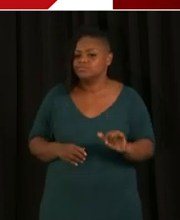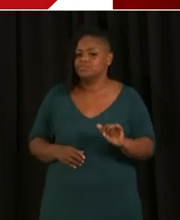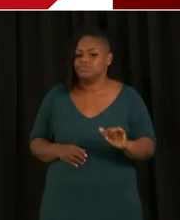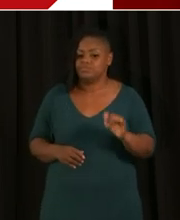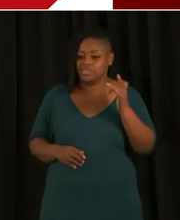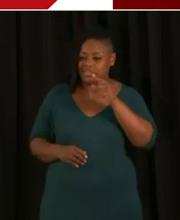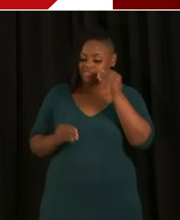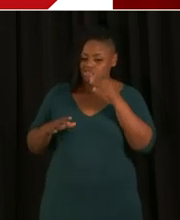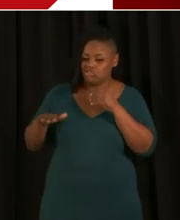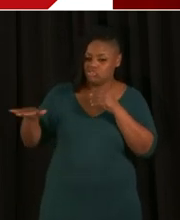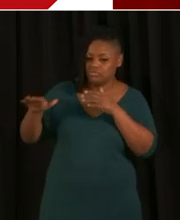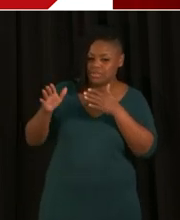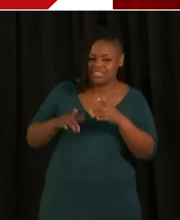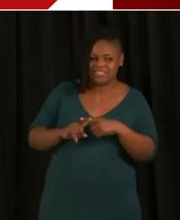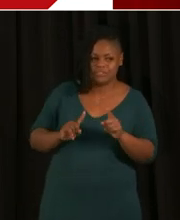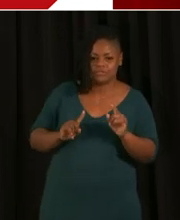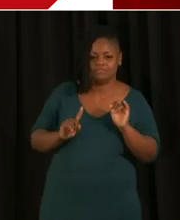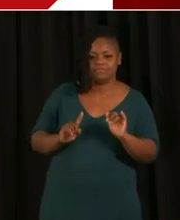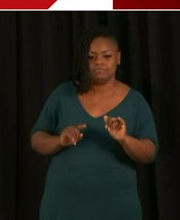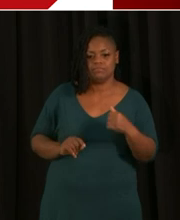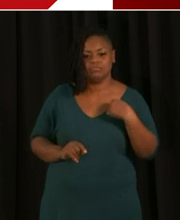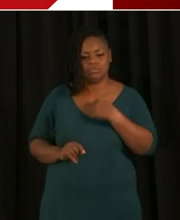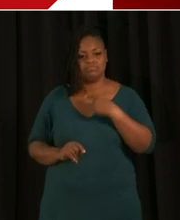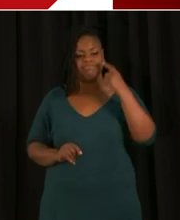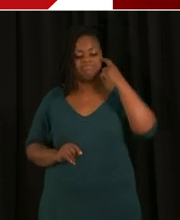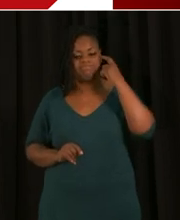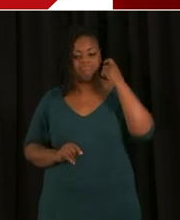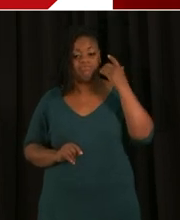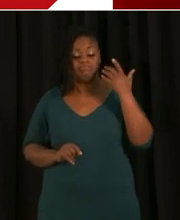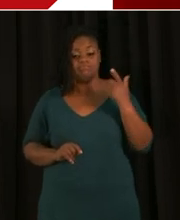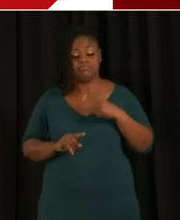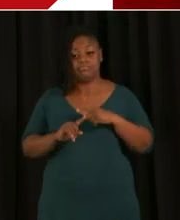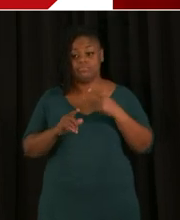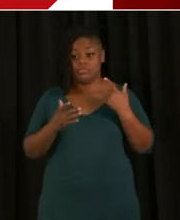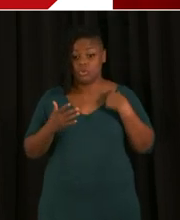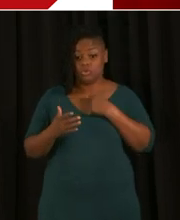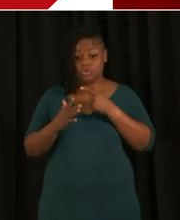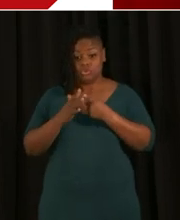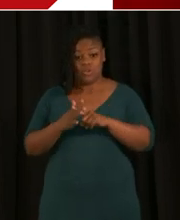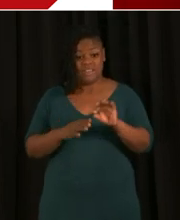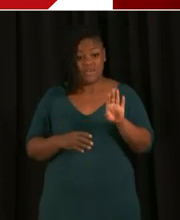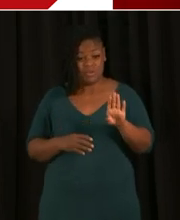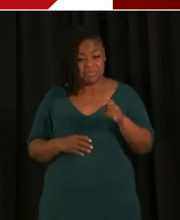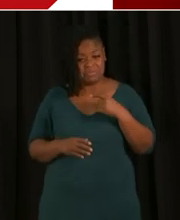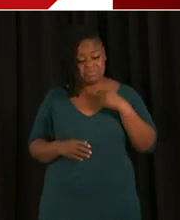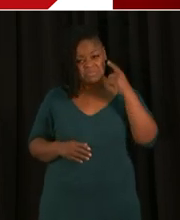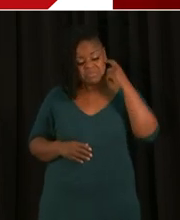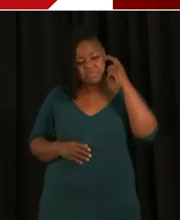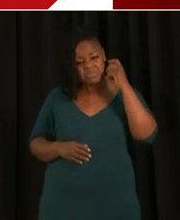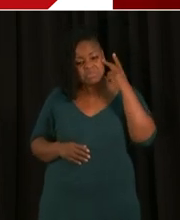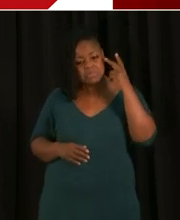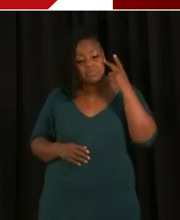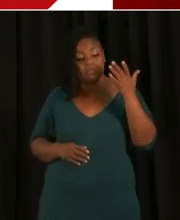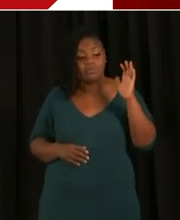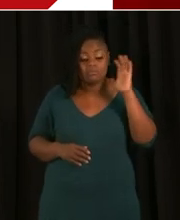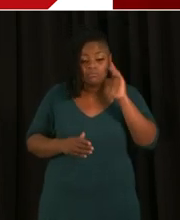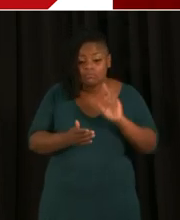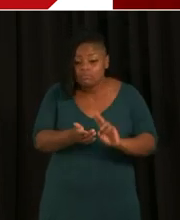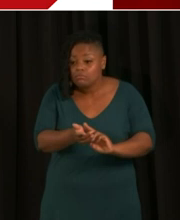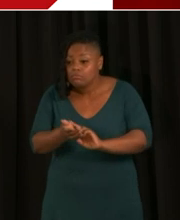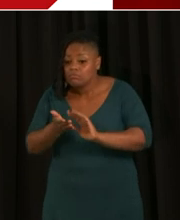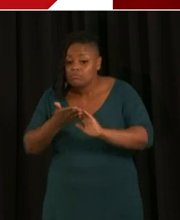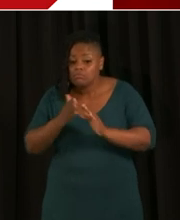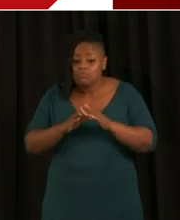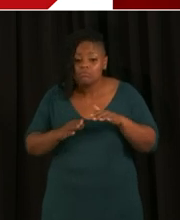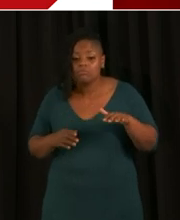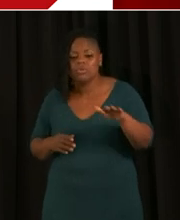we believe that we've done the work to start in February, and what we heard from our school community is there needs to be space for customization